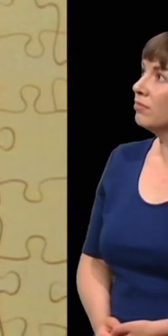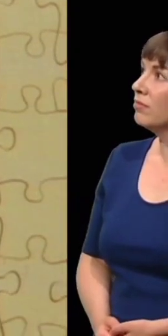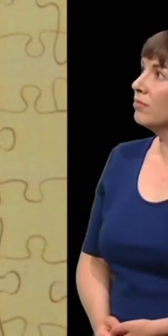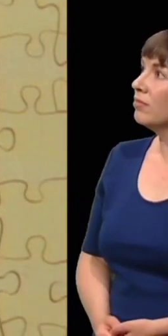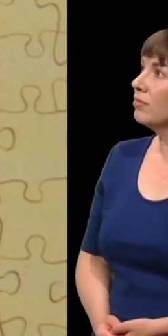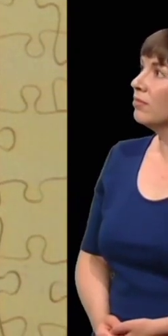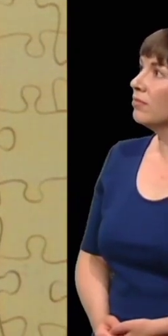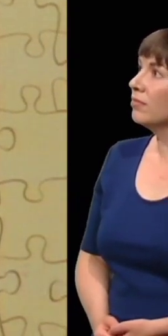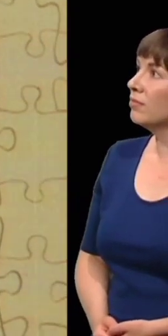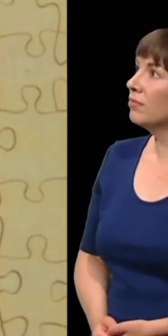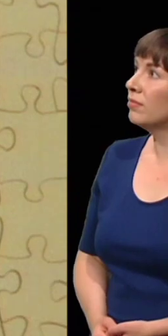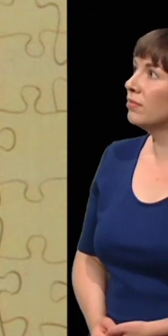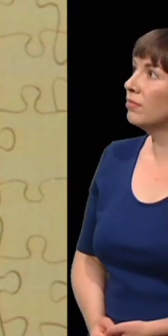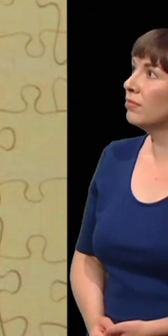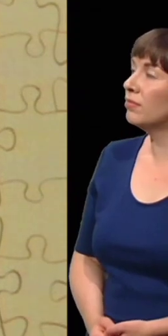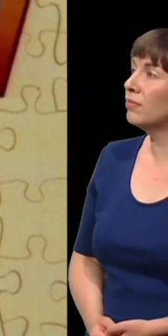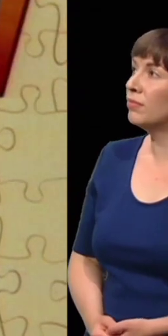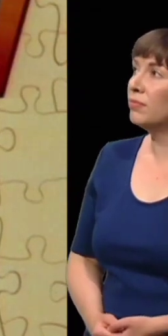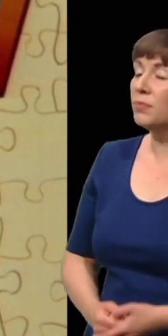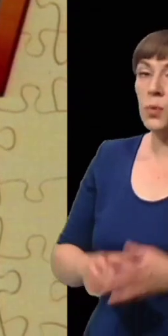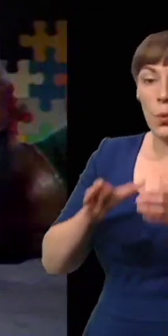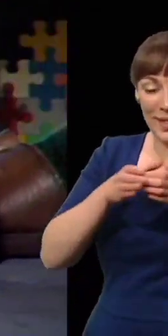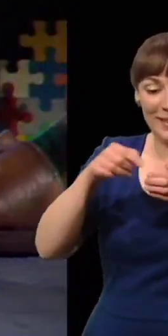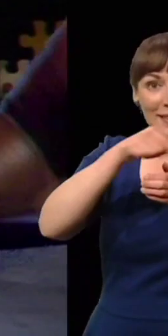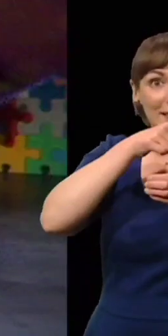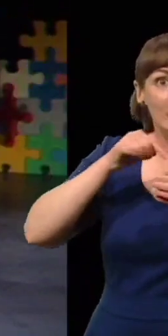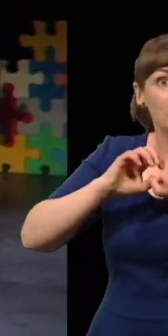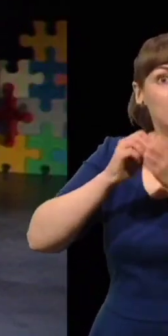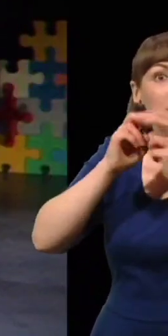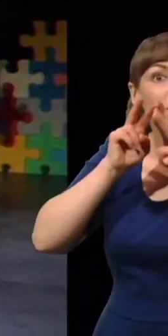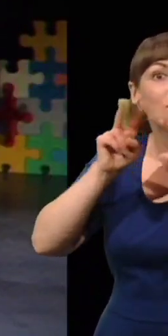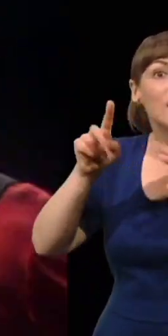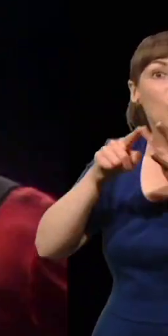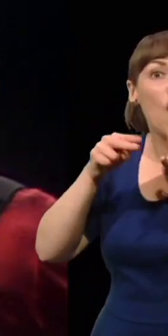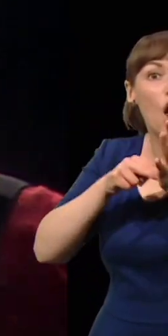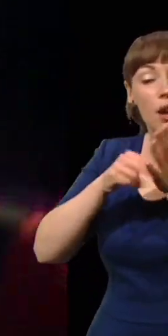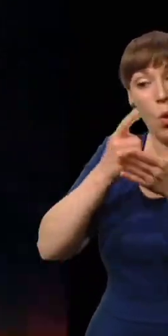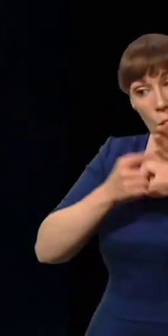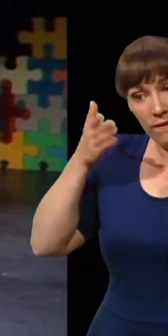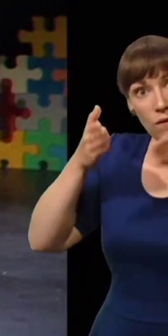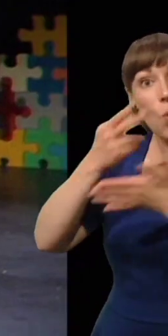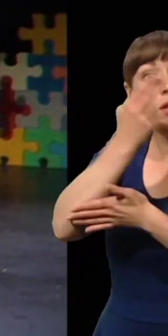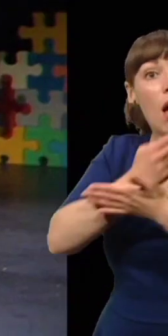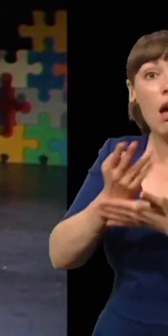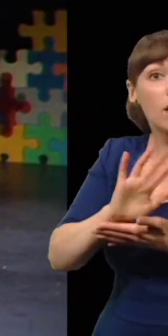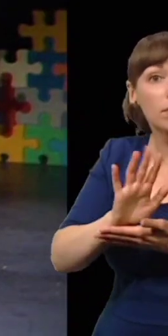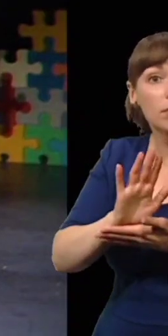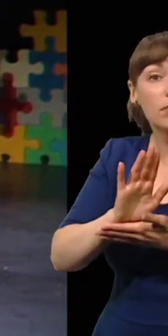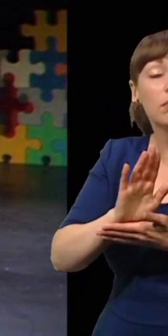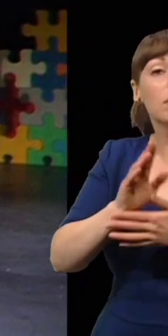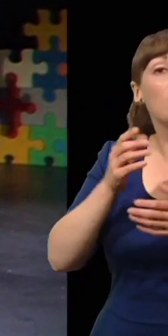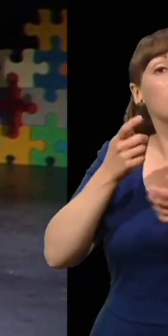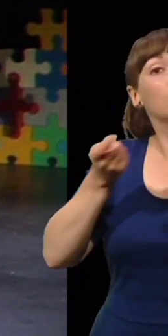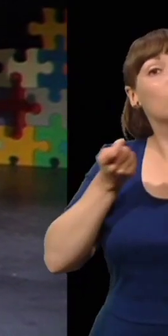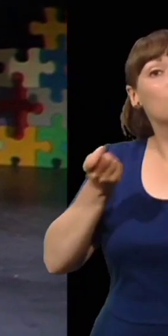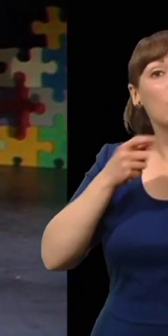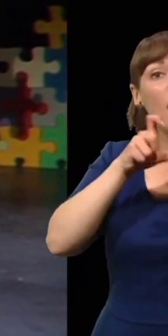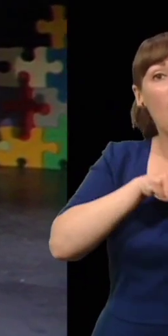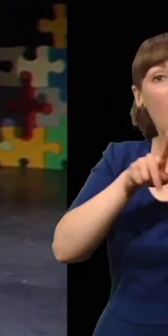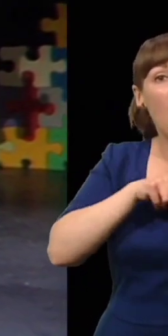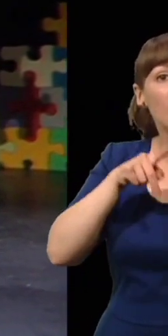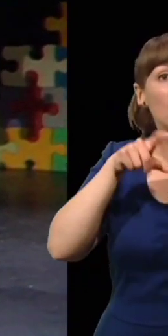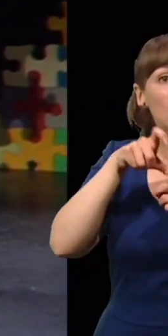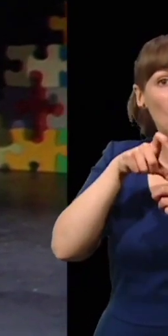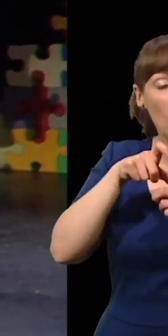the vision on visionaries weren't just into art producer Clive Doig was also the originator of word puzzle